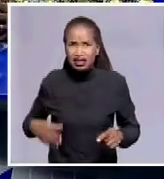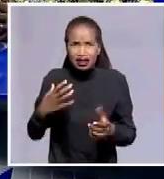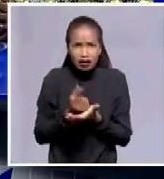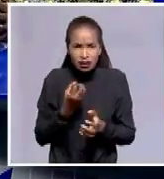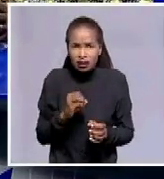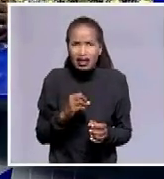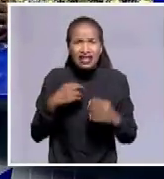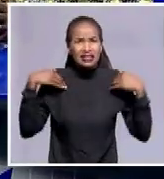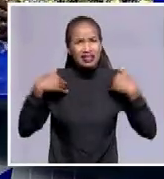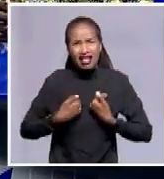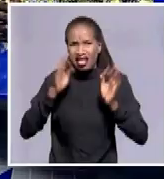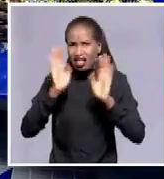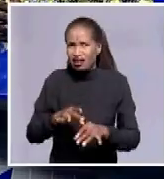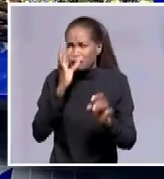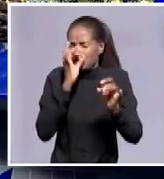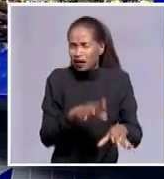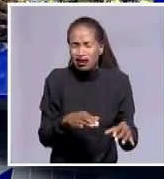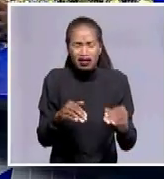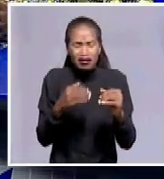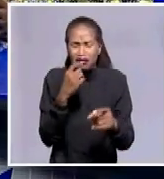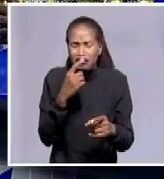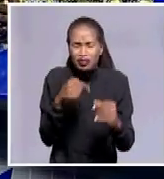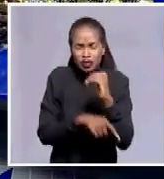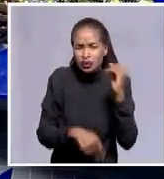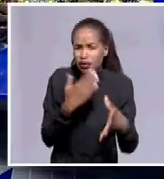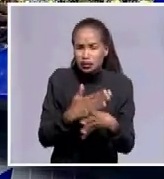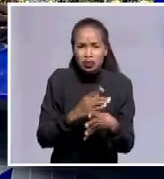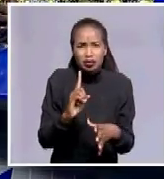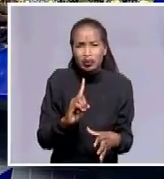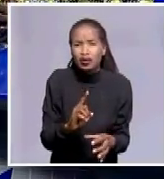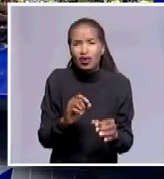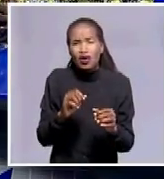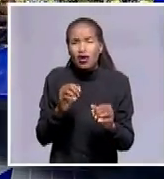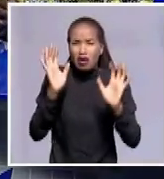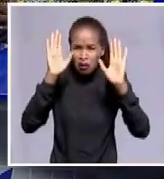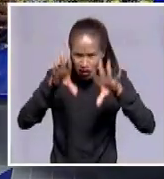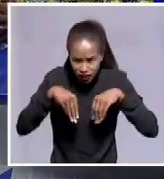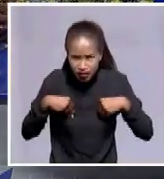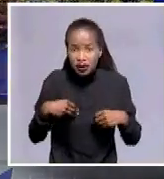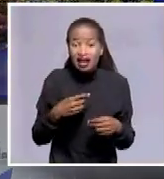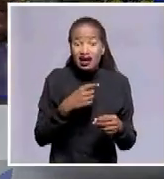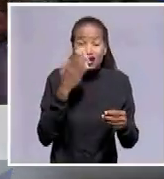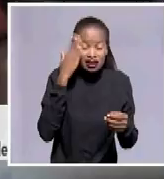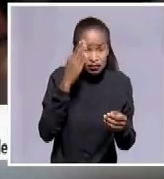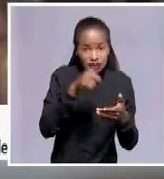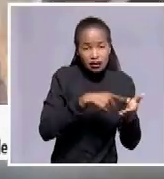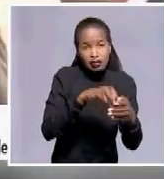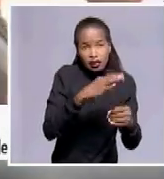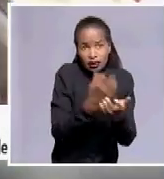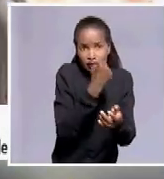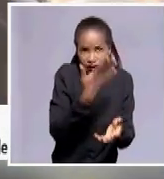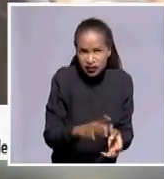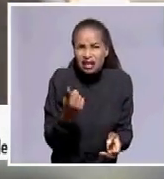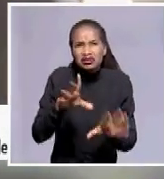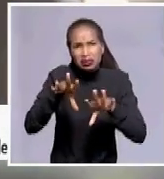to a national unity government. He walked through that unity government, knowing that he has won the election, and really